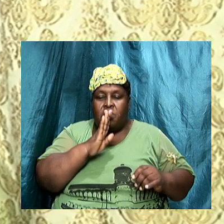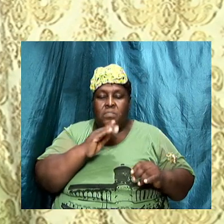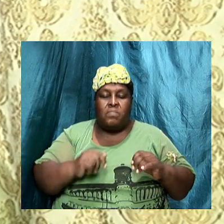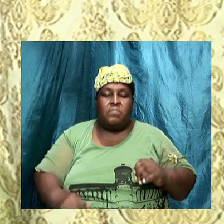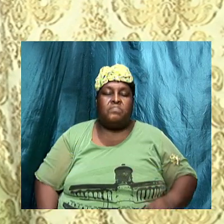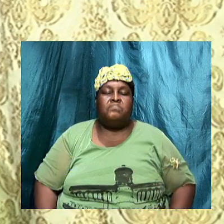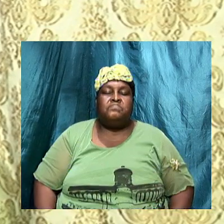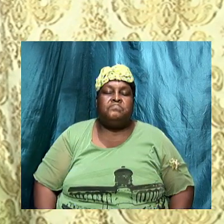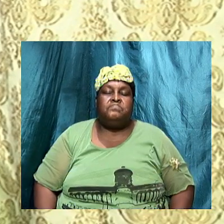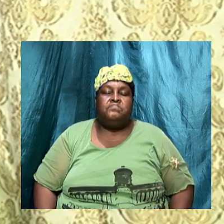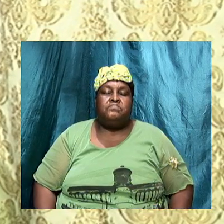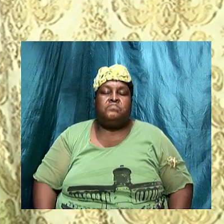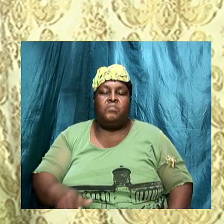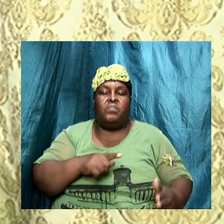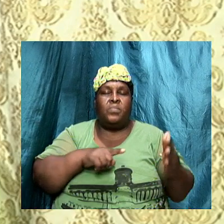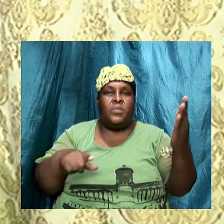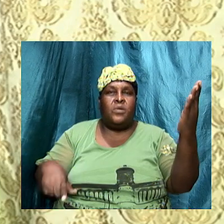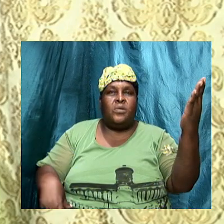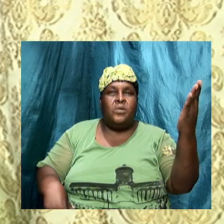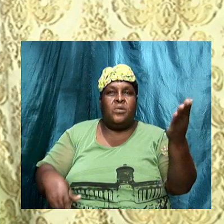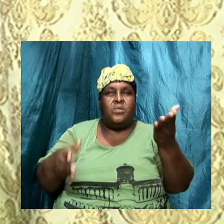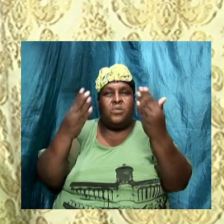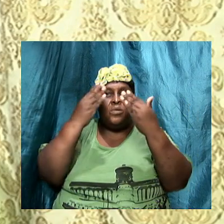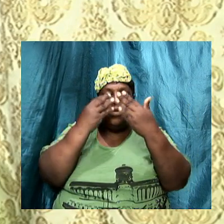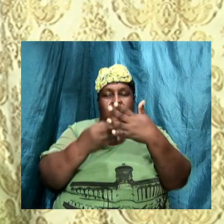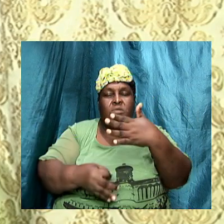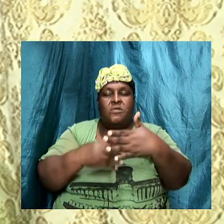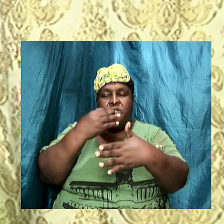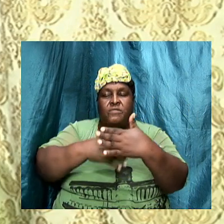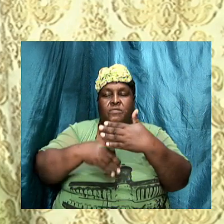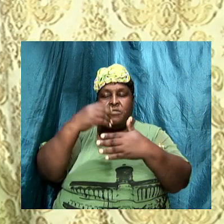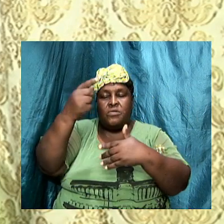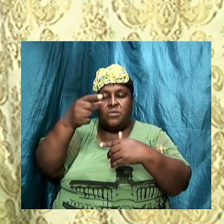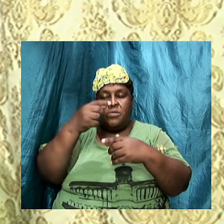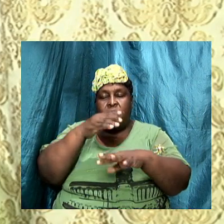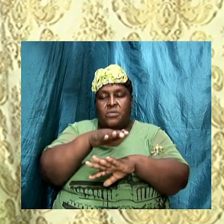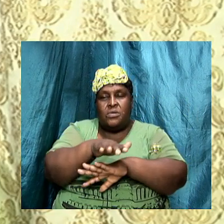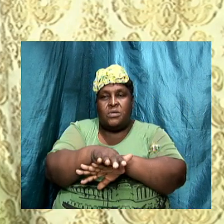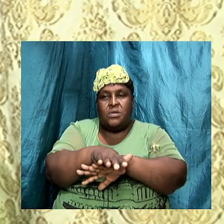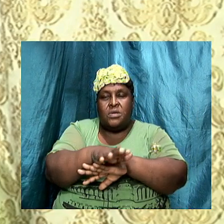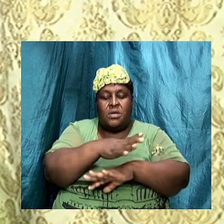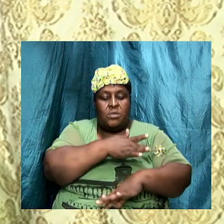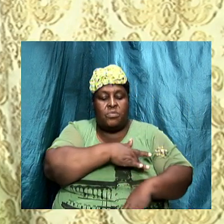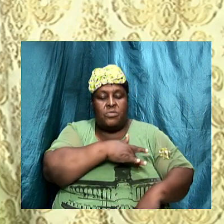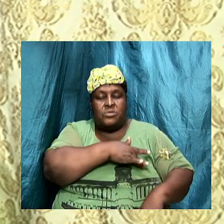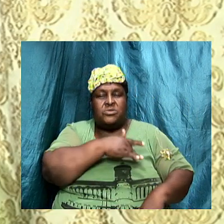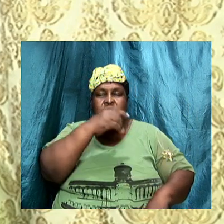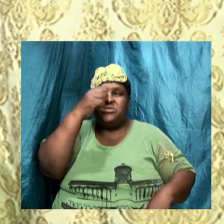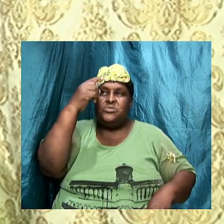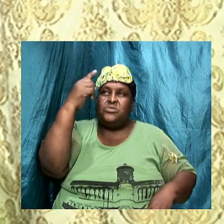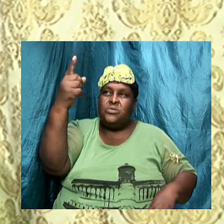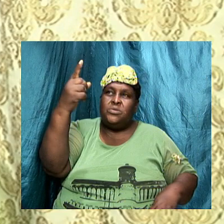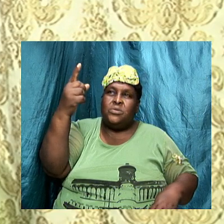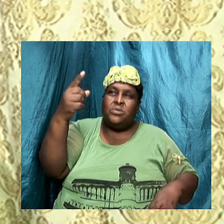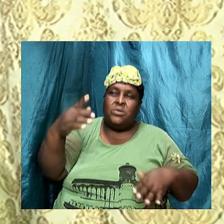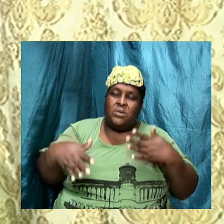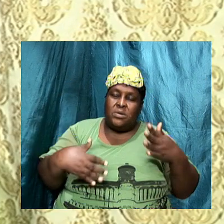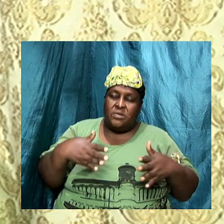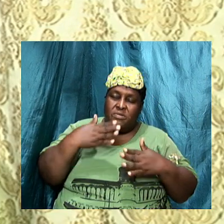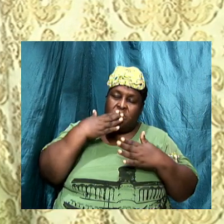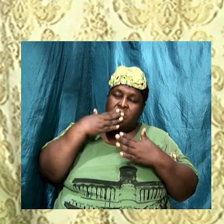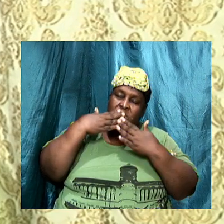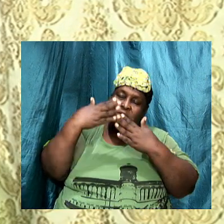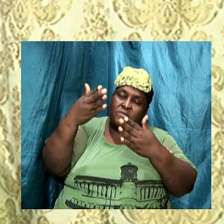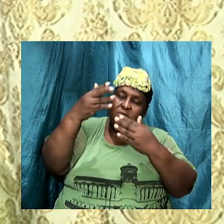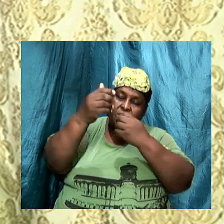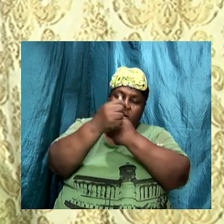Lord. Lord, we come before you one more time. Father God, we appreciate you. We thank you for your love. We thank